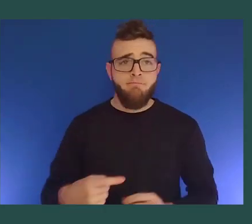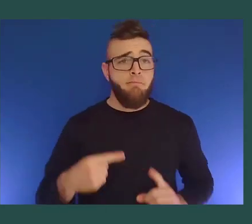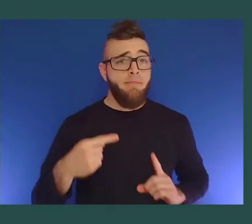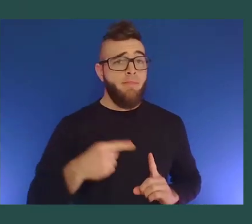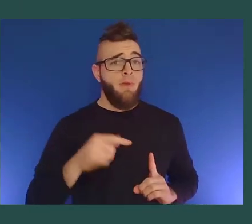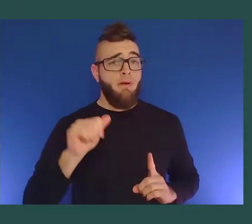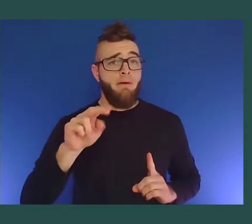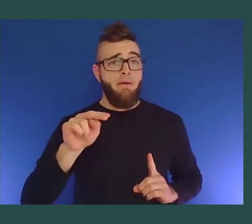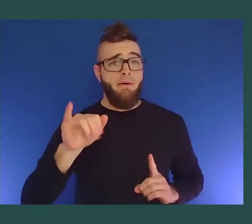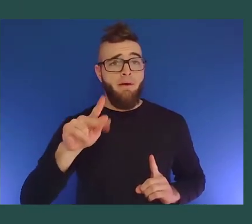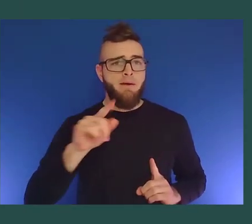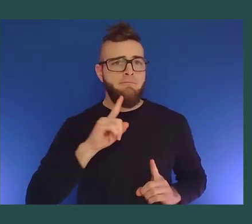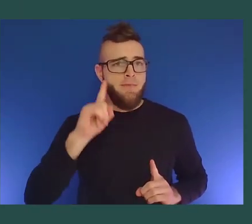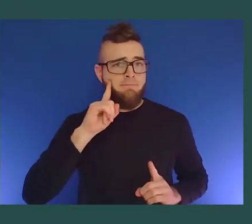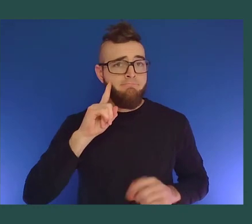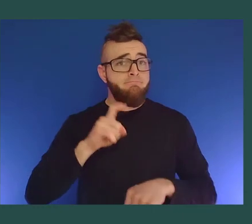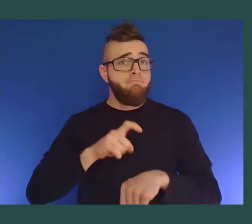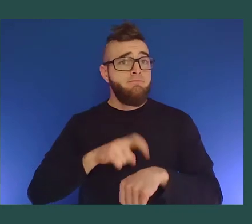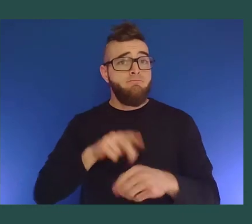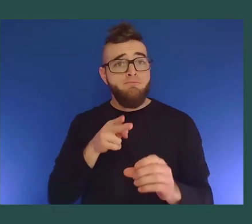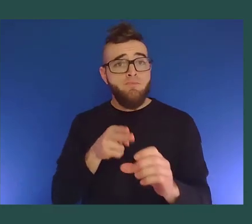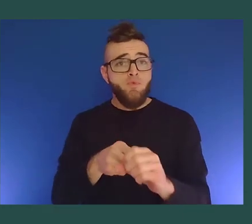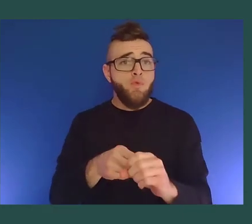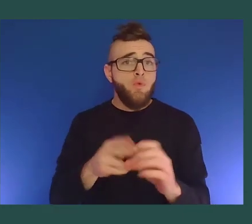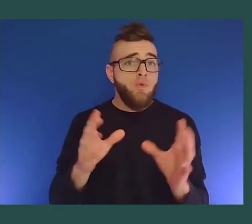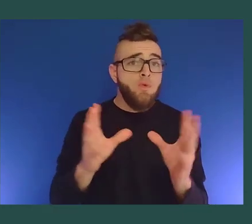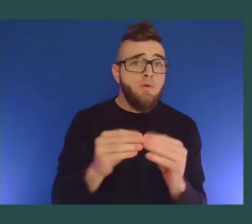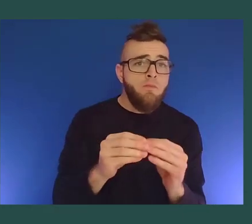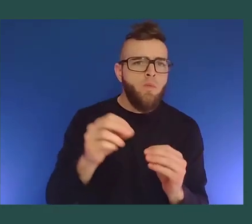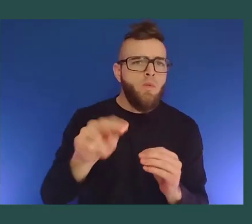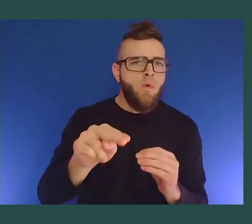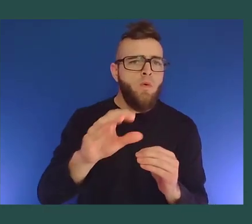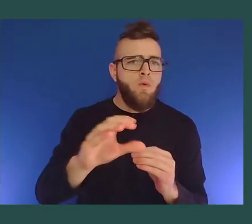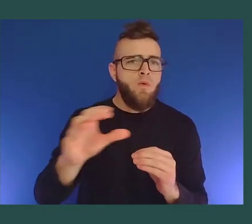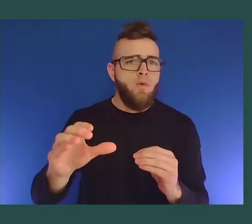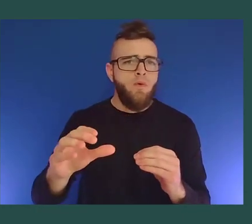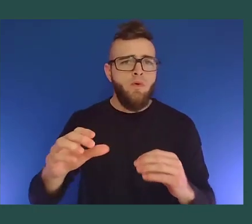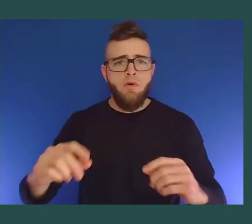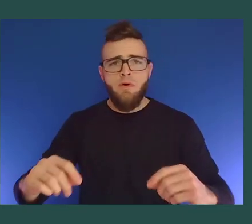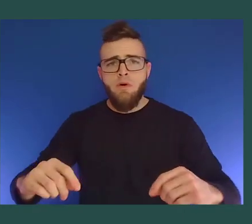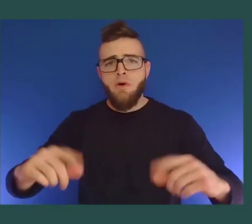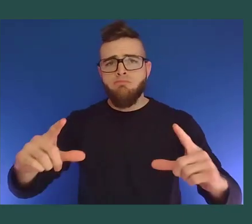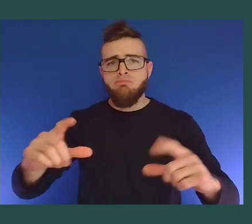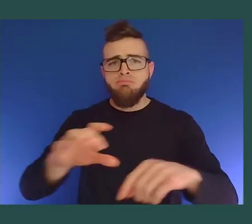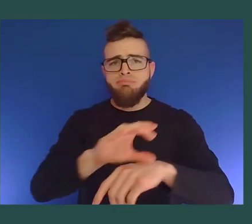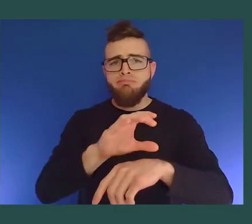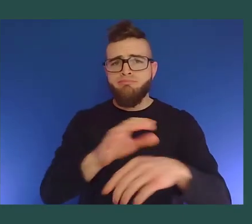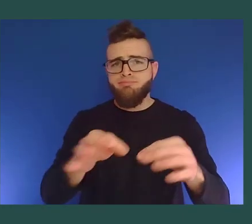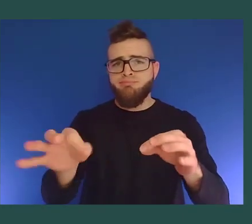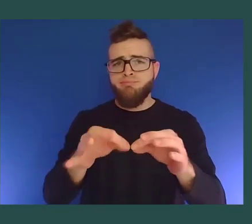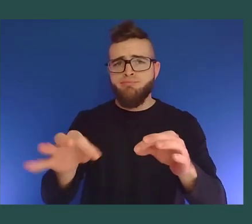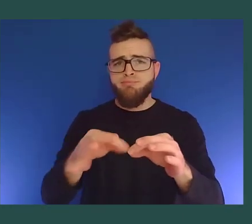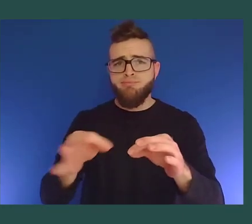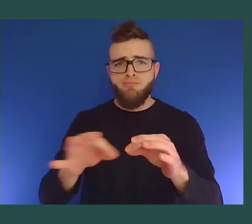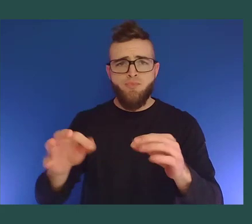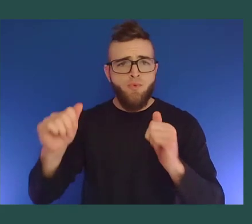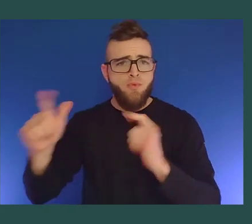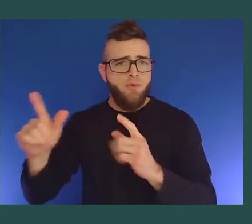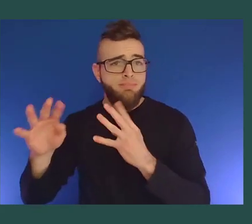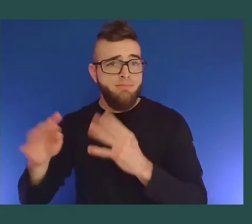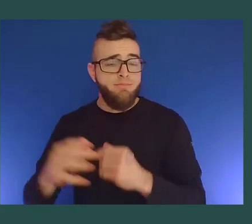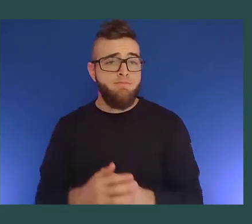so when she joins the call, she turns on Live Captions, which displays a real-time transcription of what everyone is saying on her screen. When the